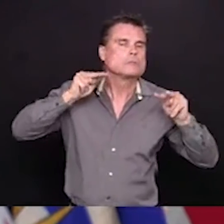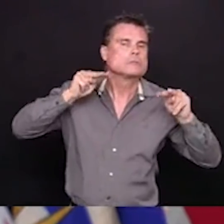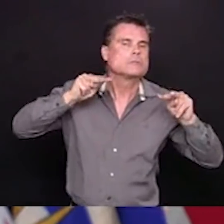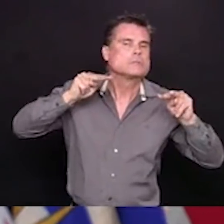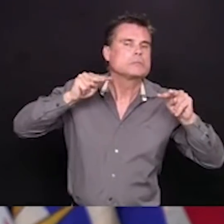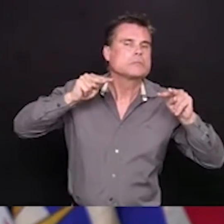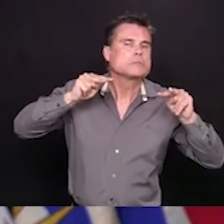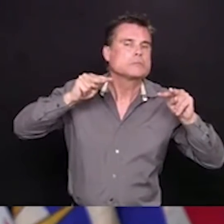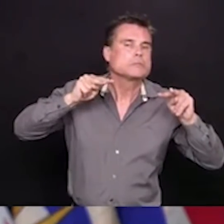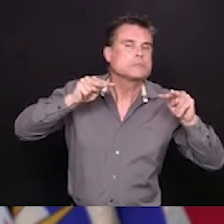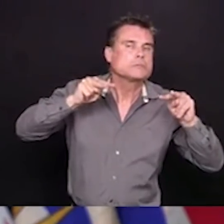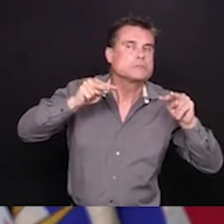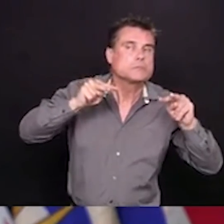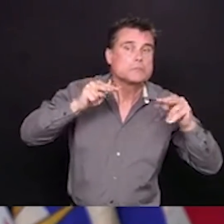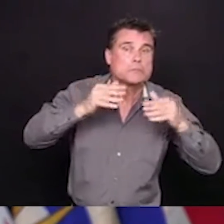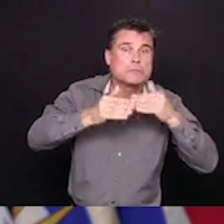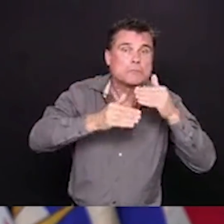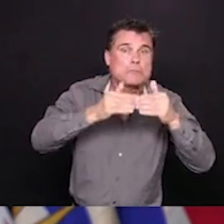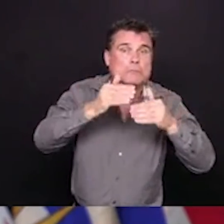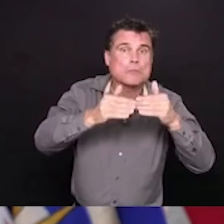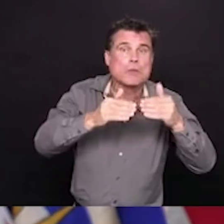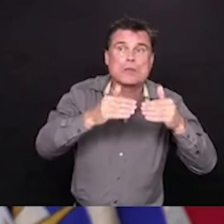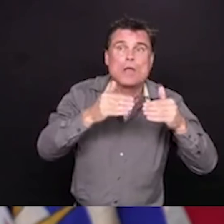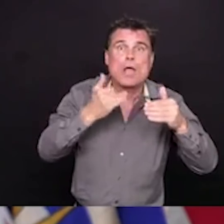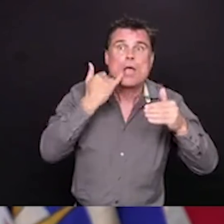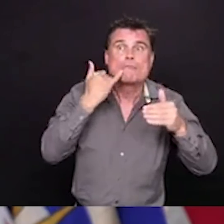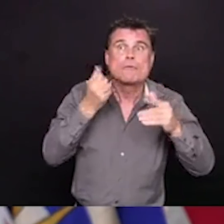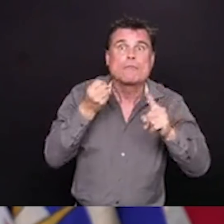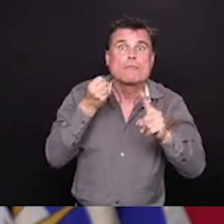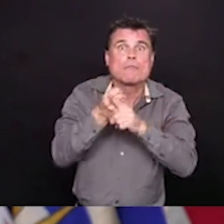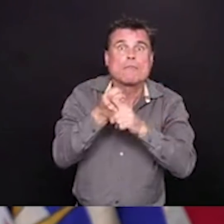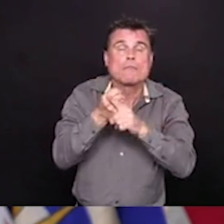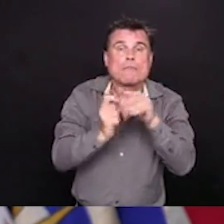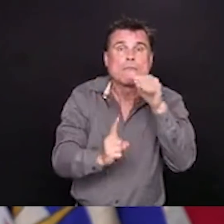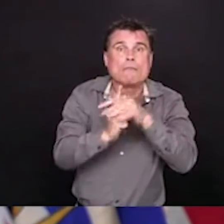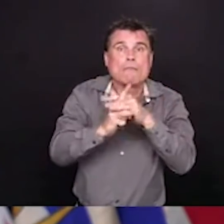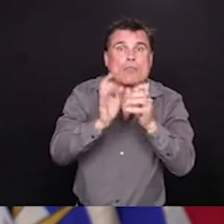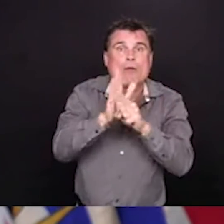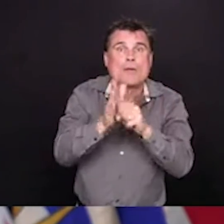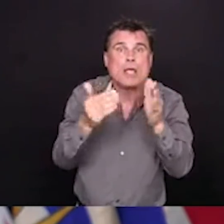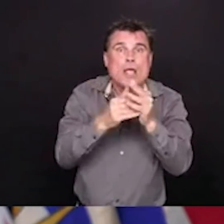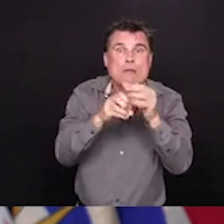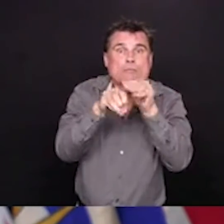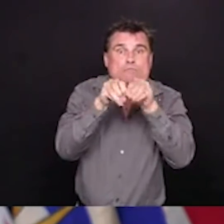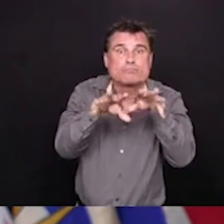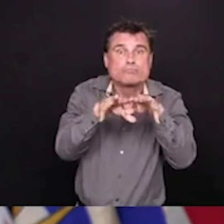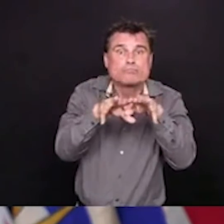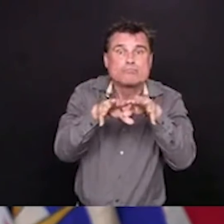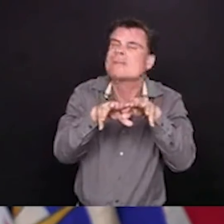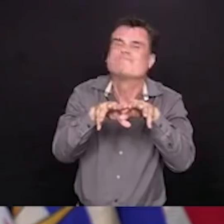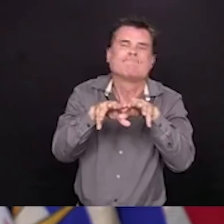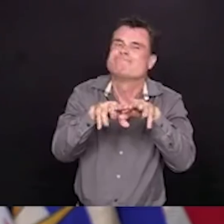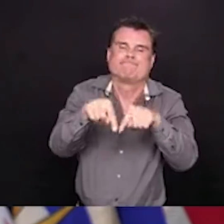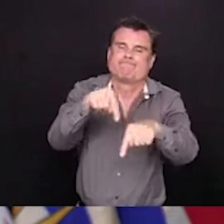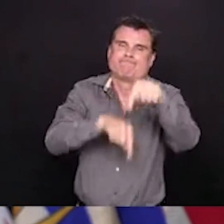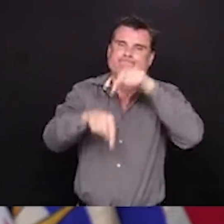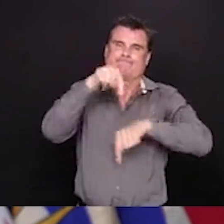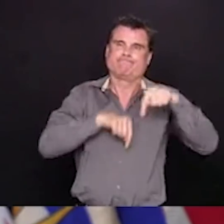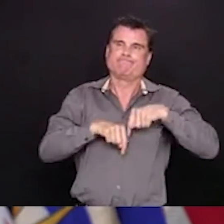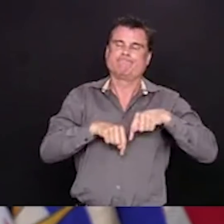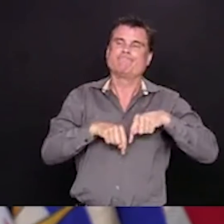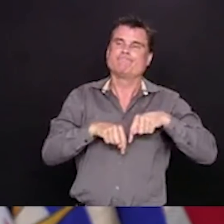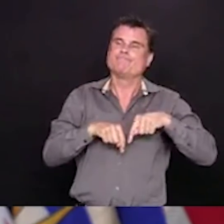and our health system at risk. So we will be talking more about this in the coming weeks and coming up with plans together